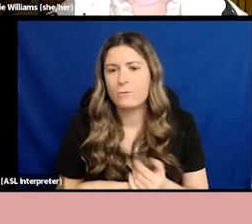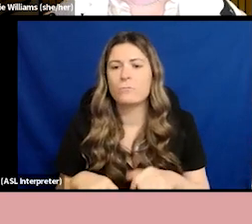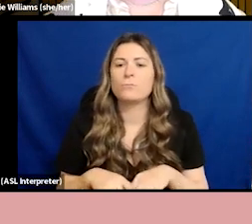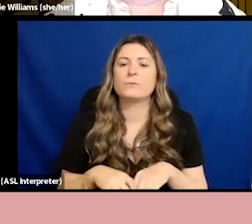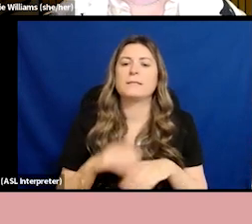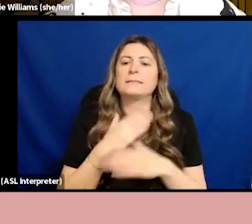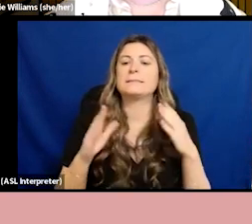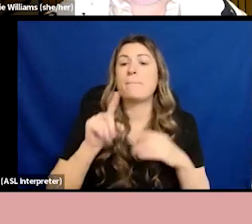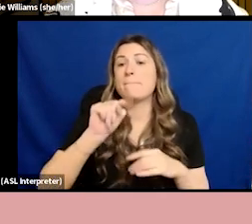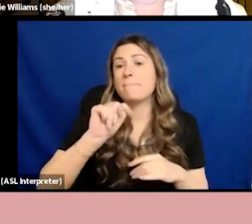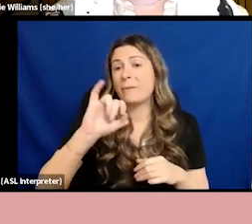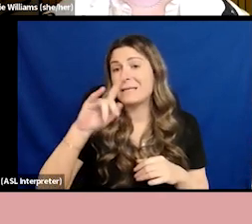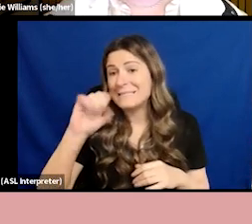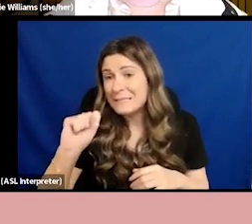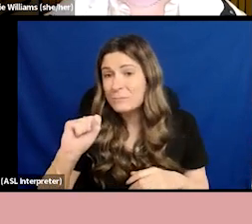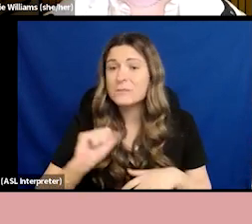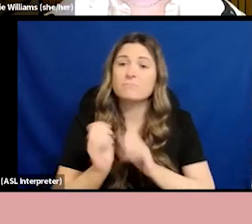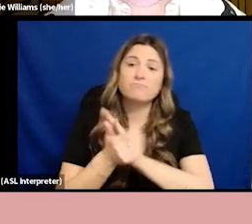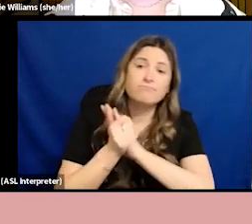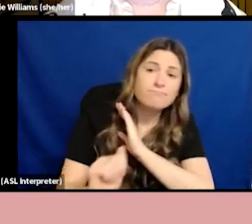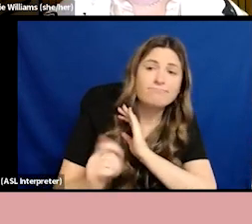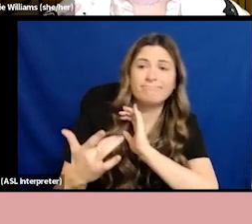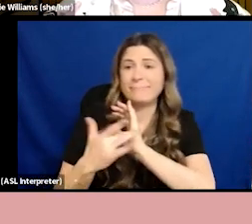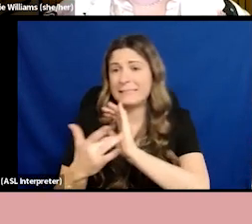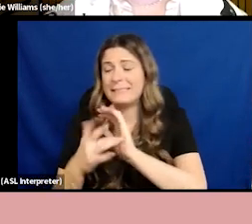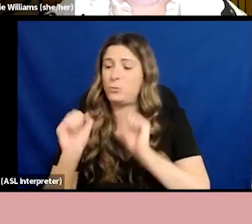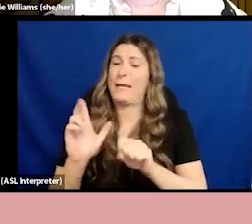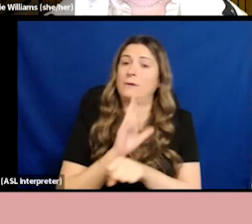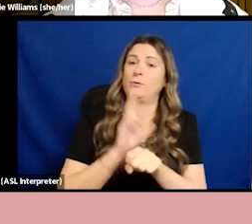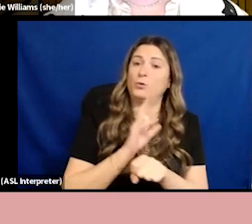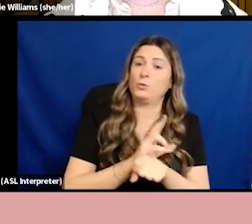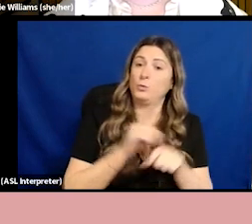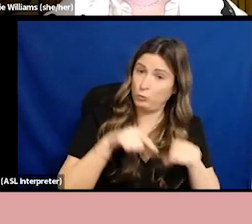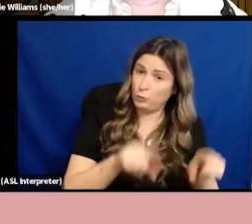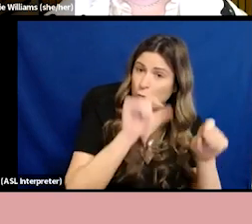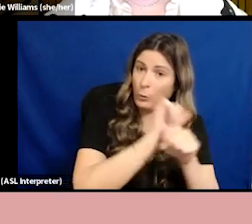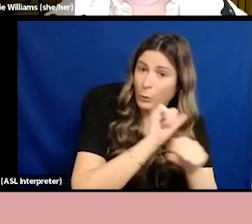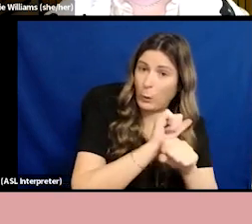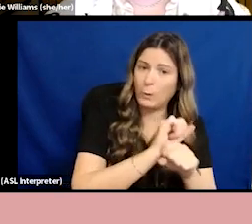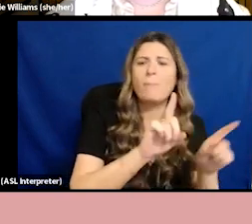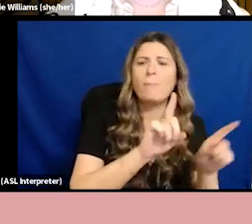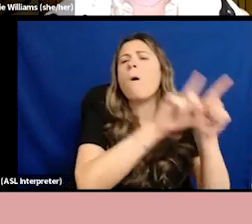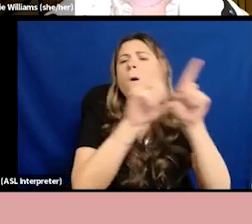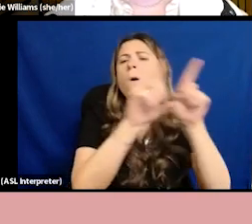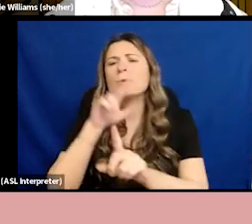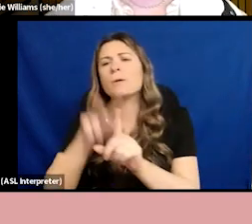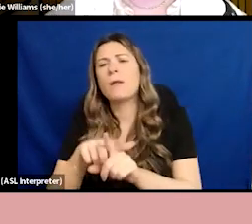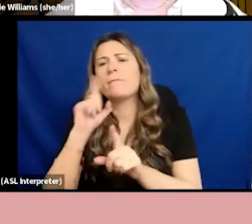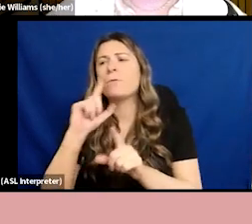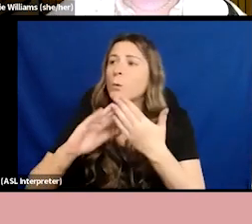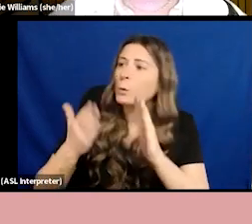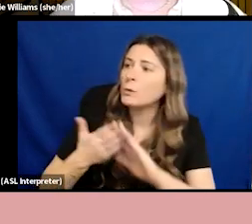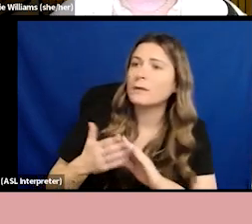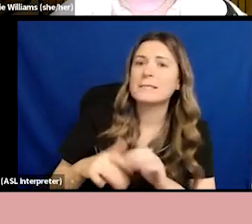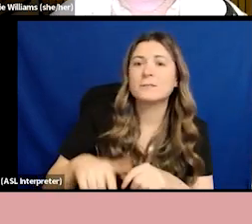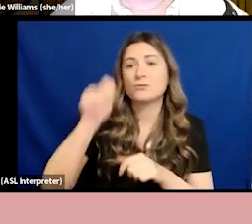to be an ally in our workplace, but also throughout our communities and throughout our lived experience day to day.